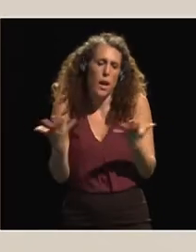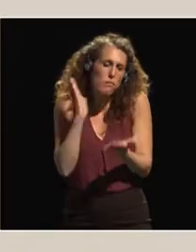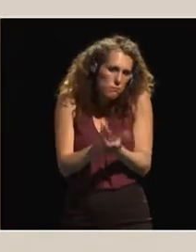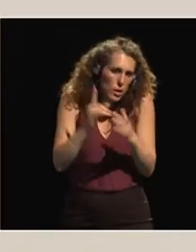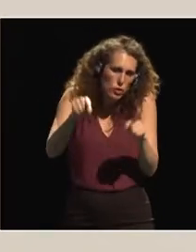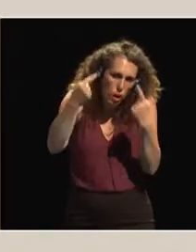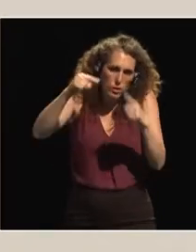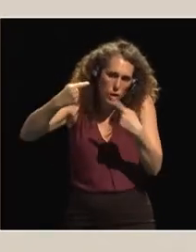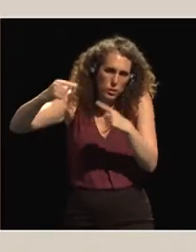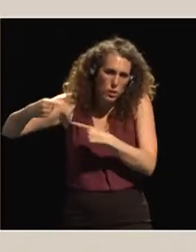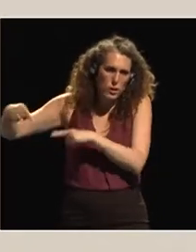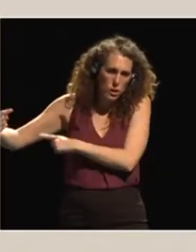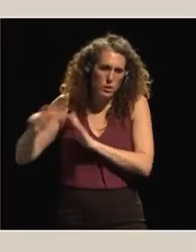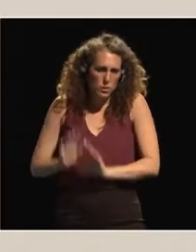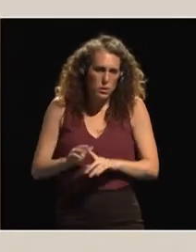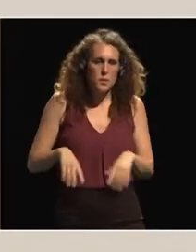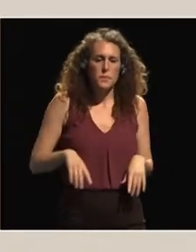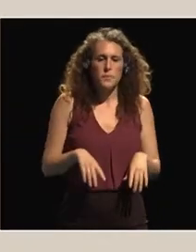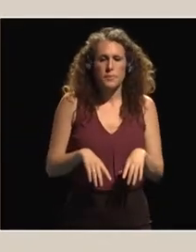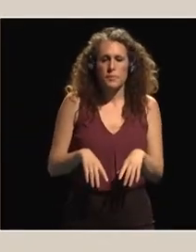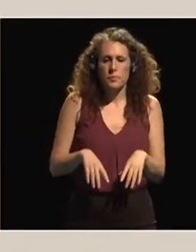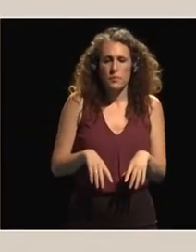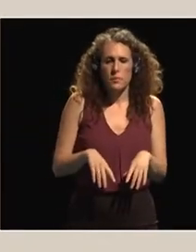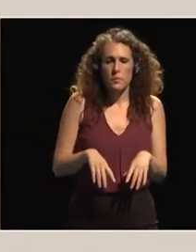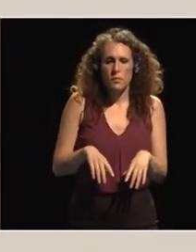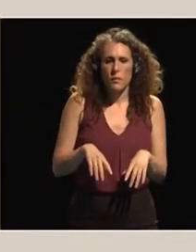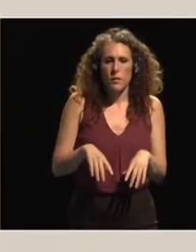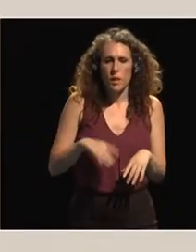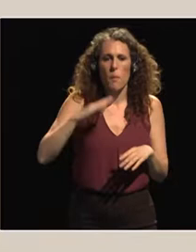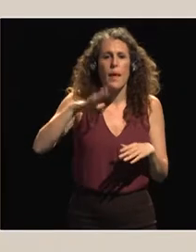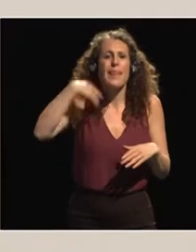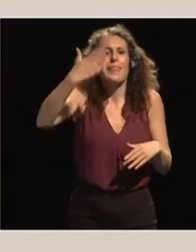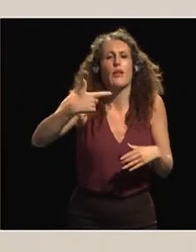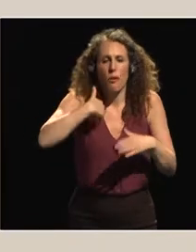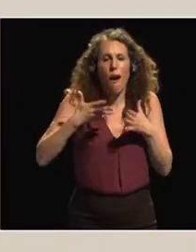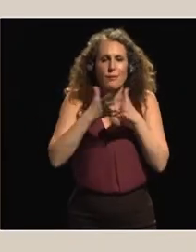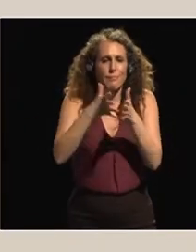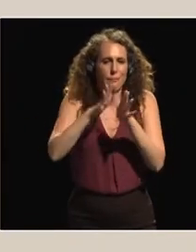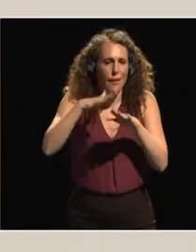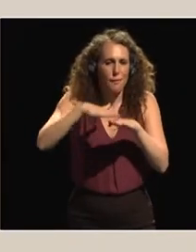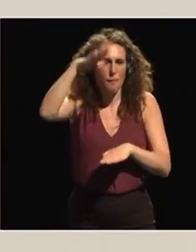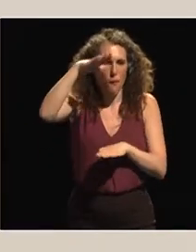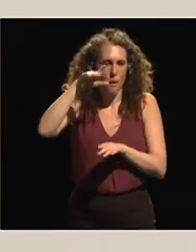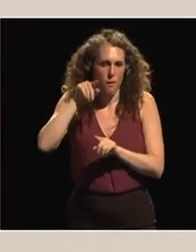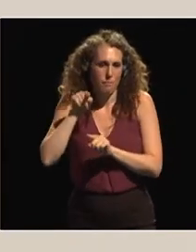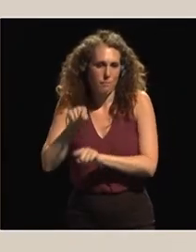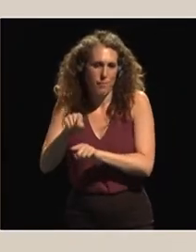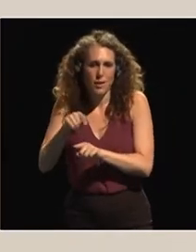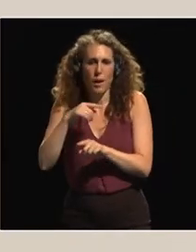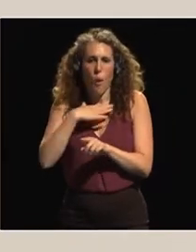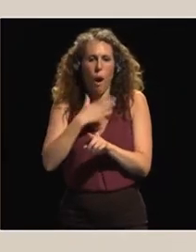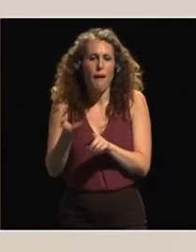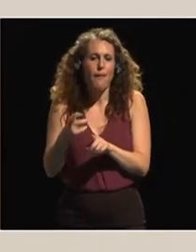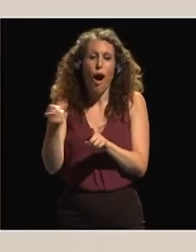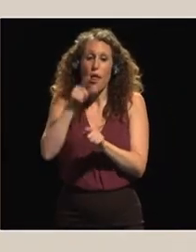we are trying to address. think we will come back again and give a chance to my colleagues here on